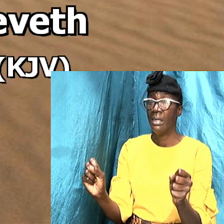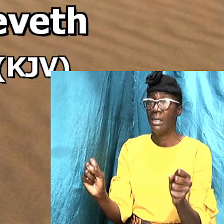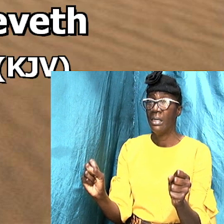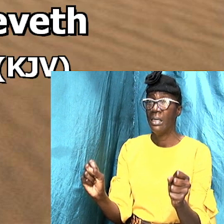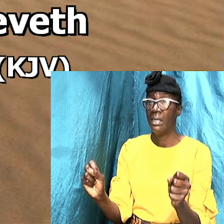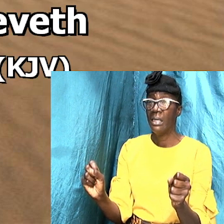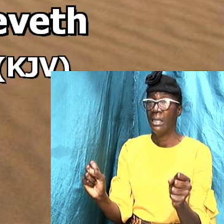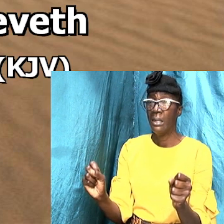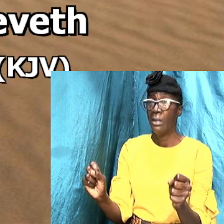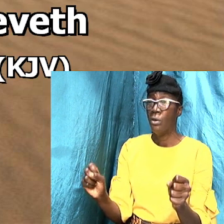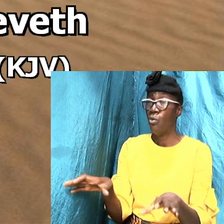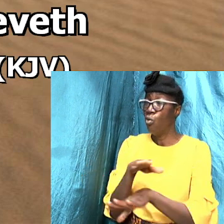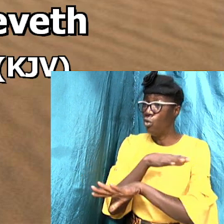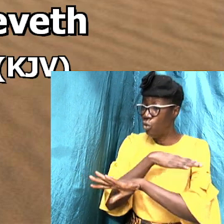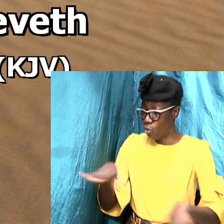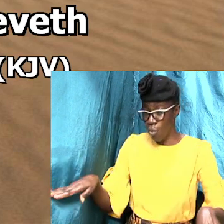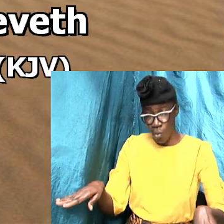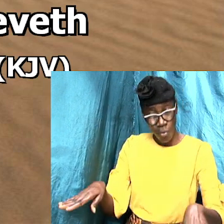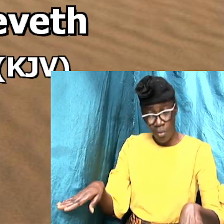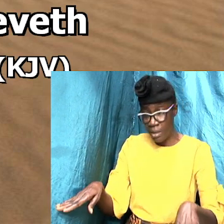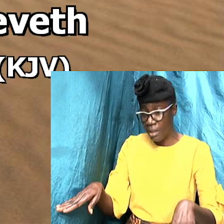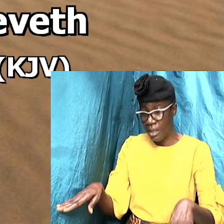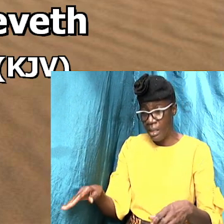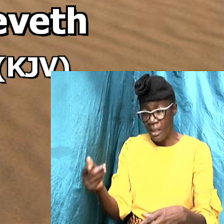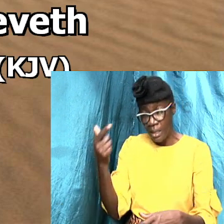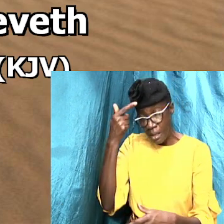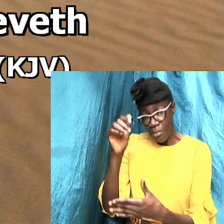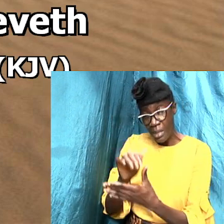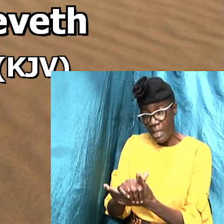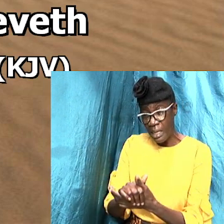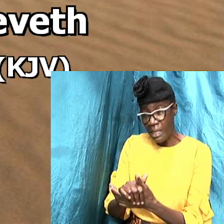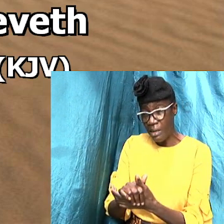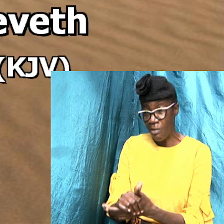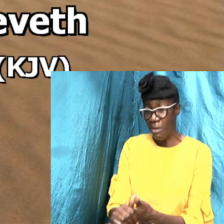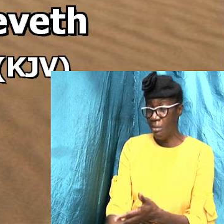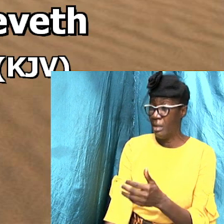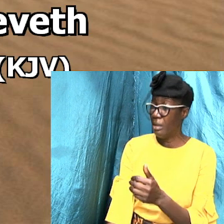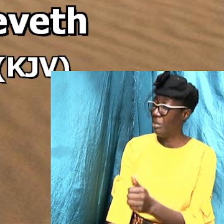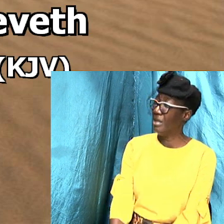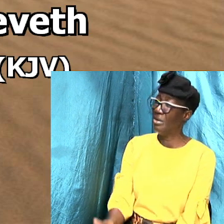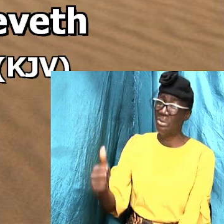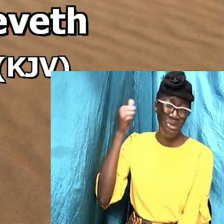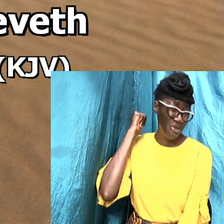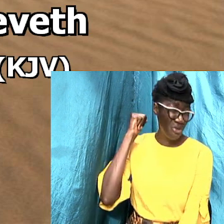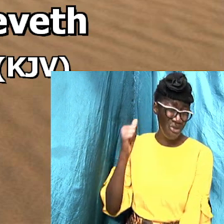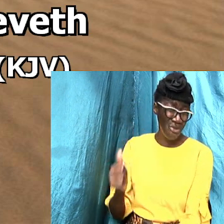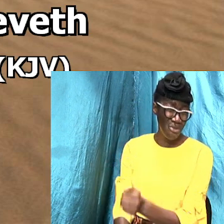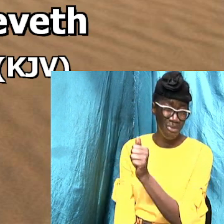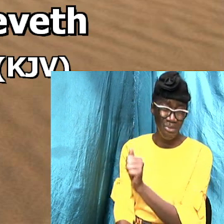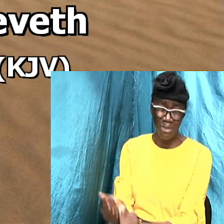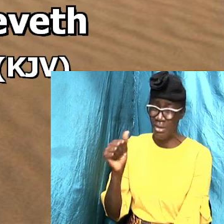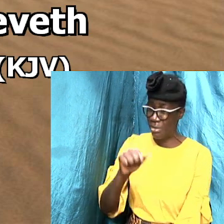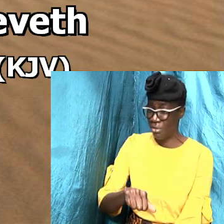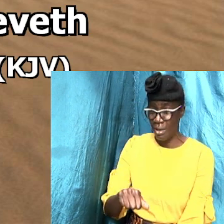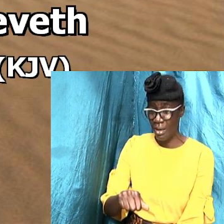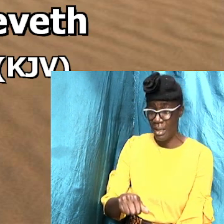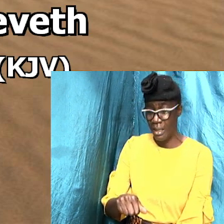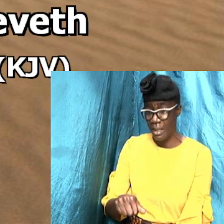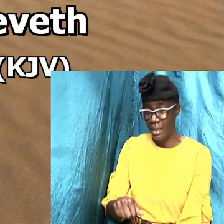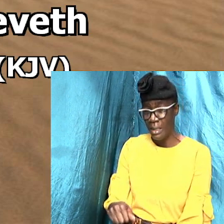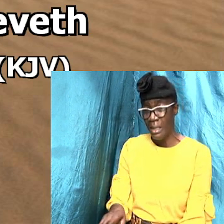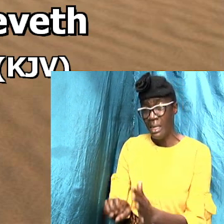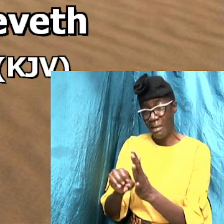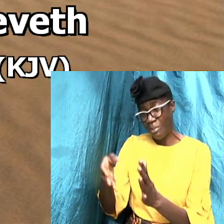He that believeth not shall be done. Remember when we talk about faith and that belief that we expressed in God